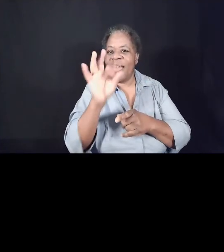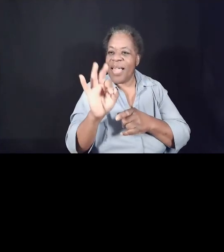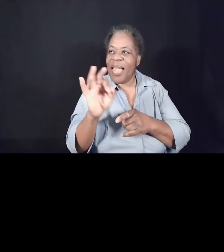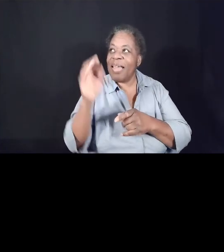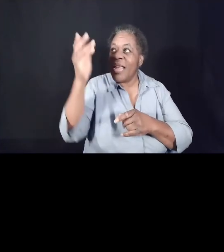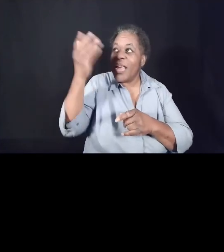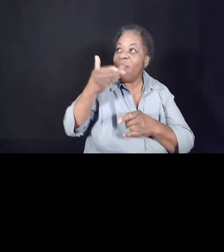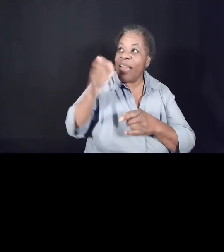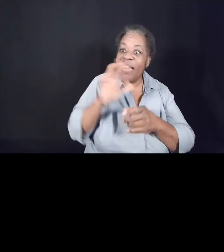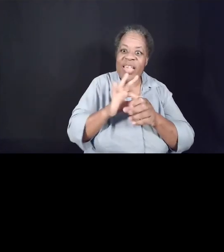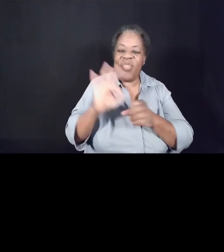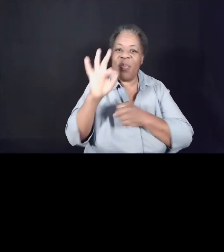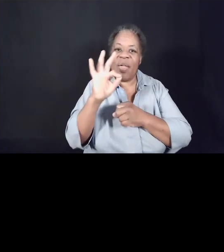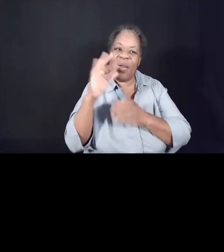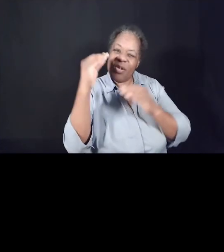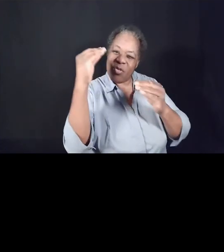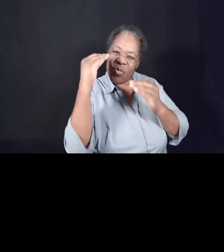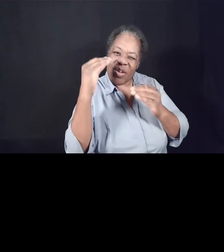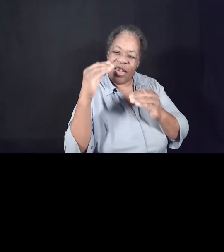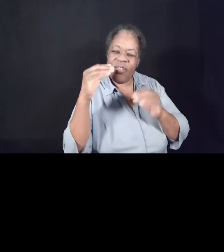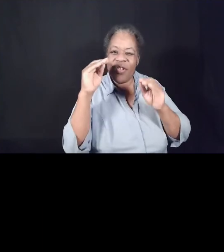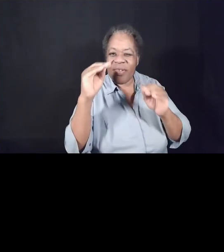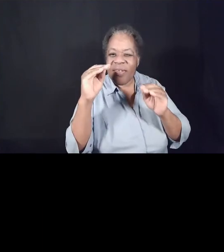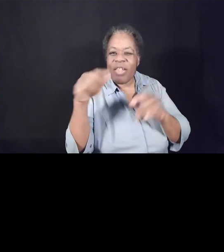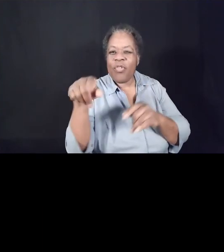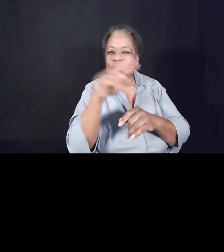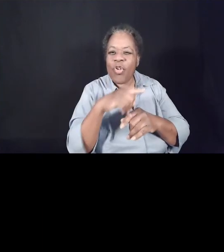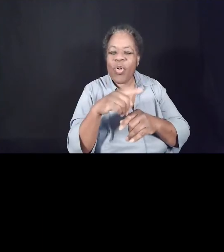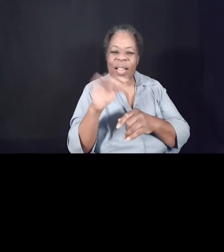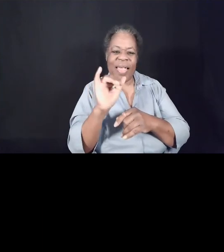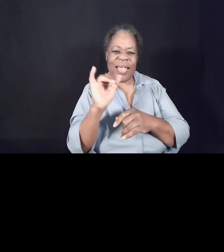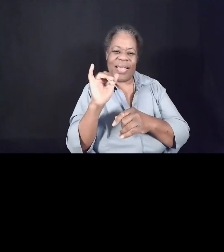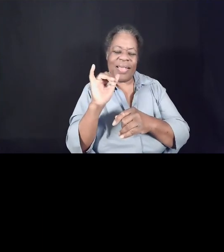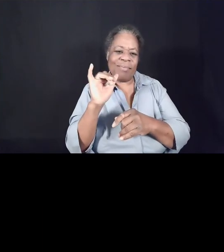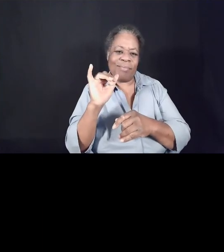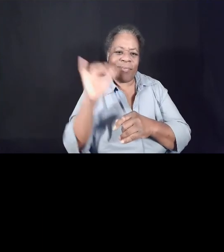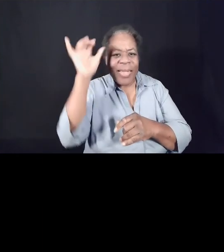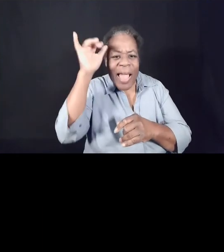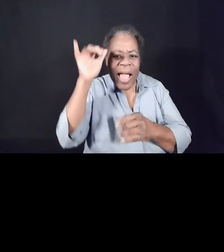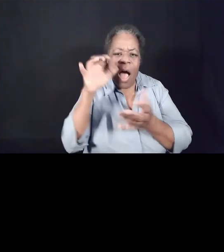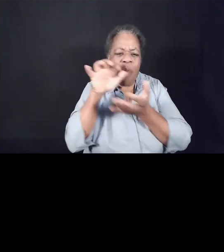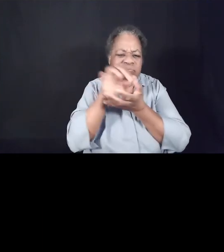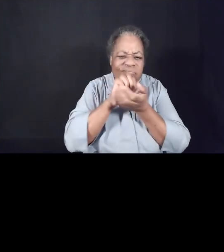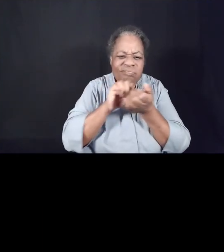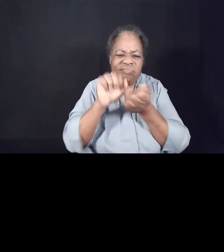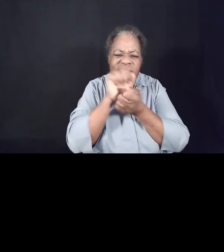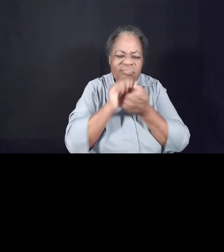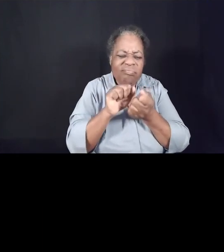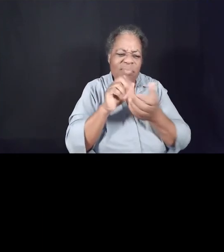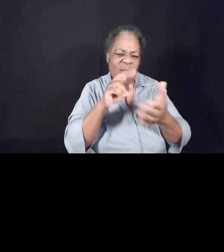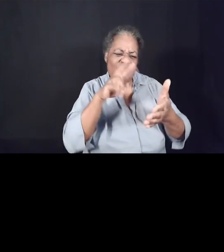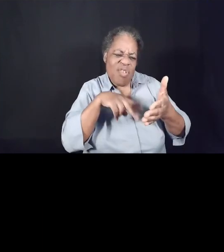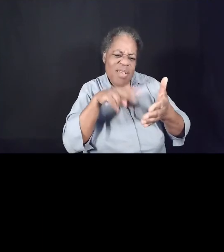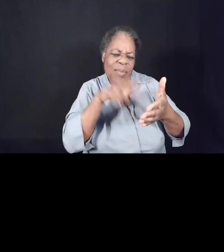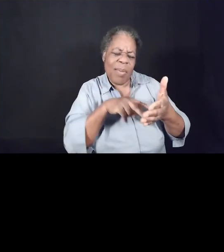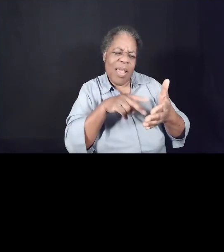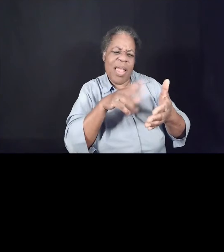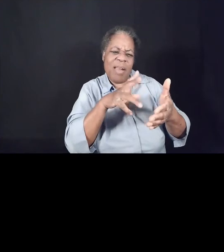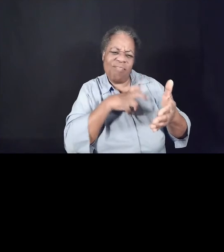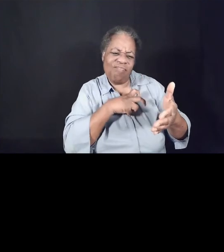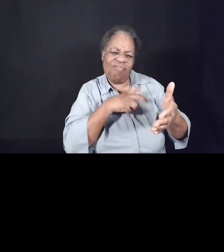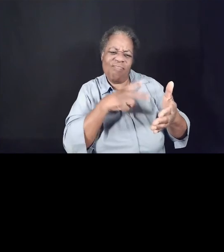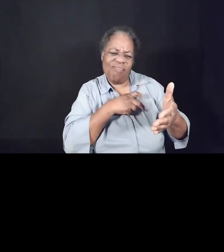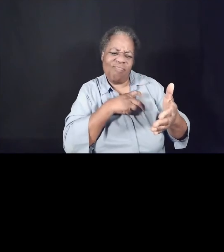you as you chew on it, just like a cow chews on its cud. There are so many rich truths to be discovered here.